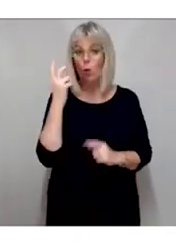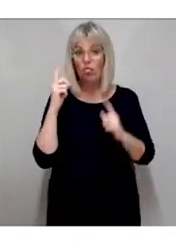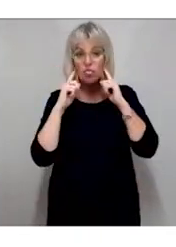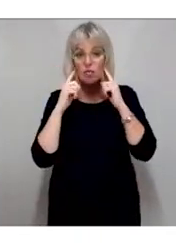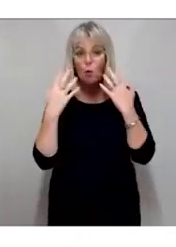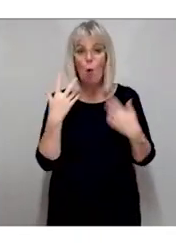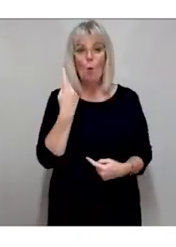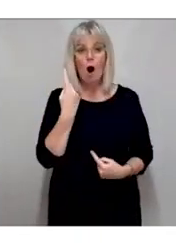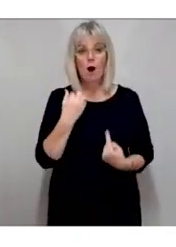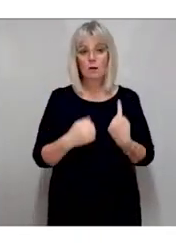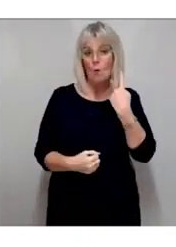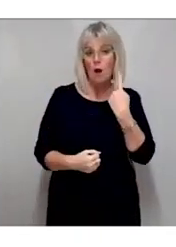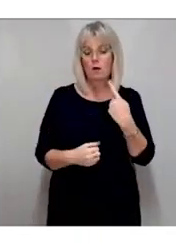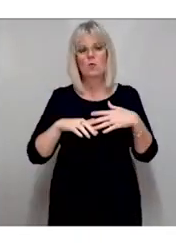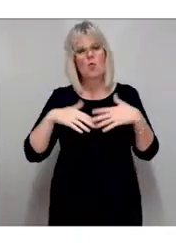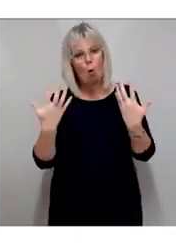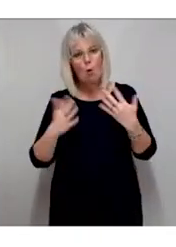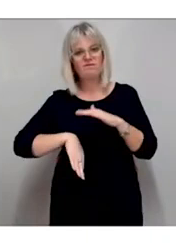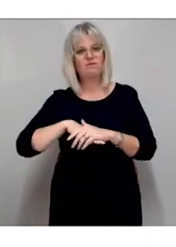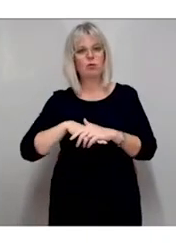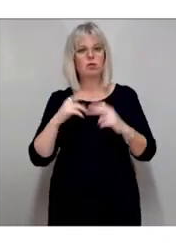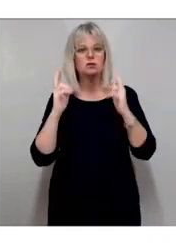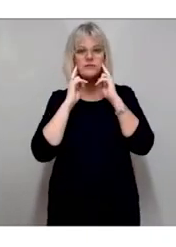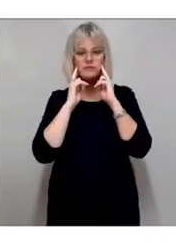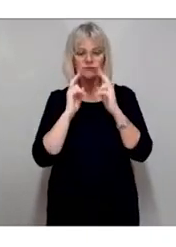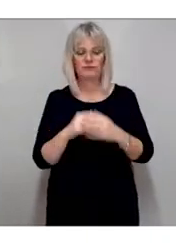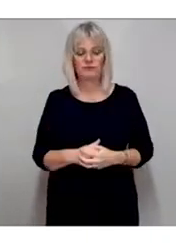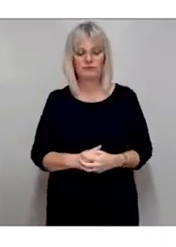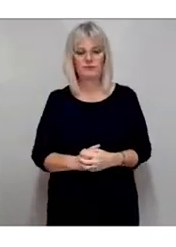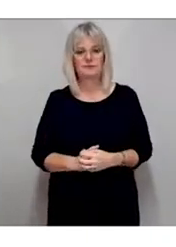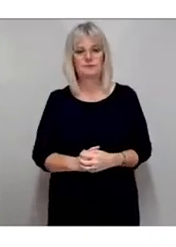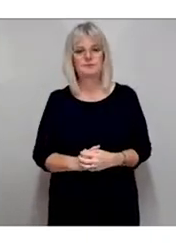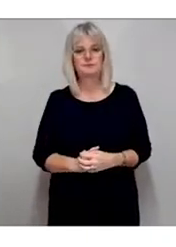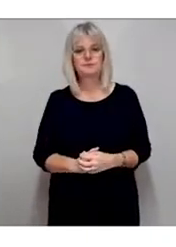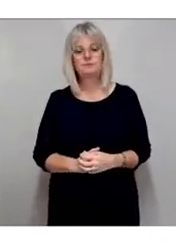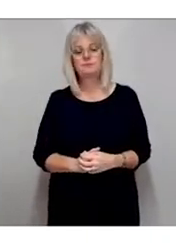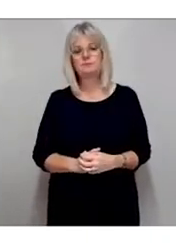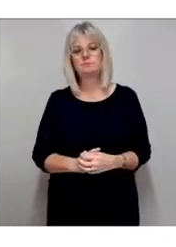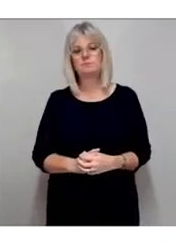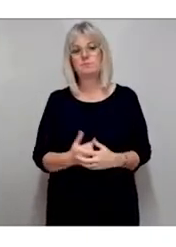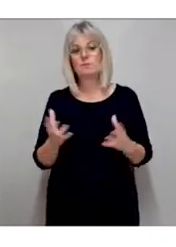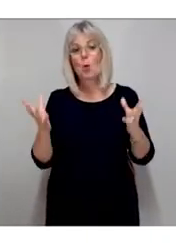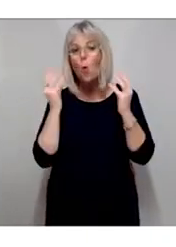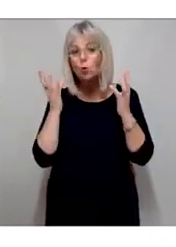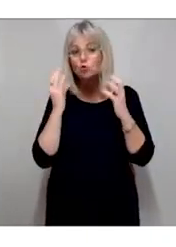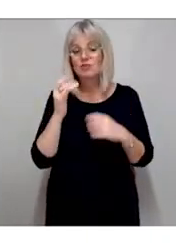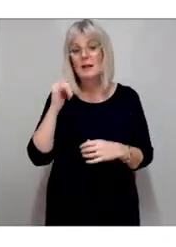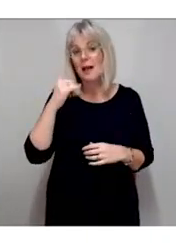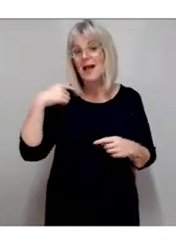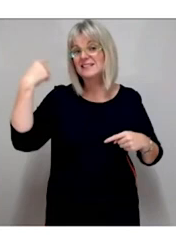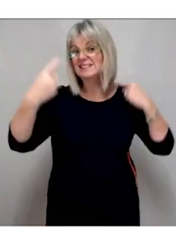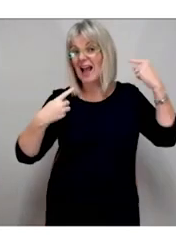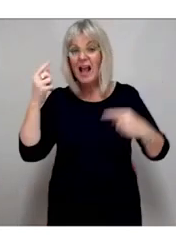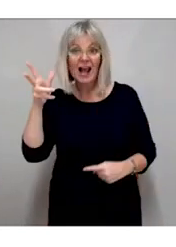complete hearing loss in both ears. People with an auditory impairment may be able to hear sound, but cannot always